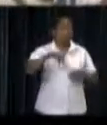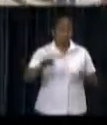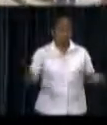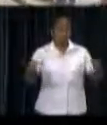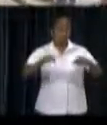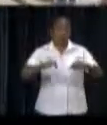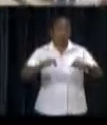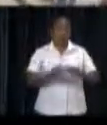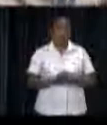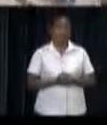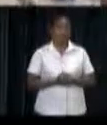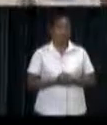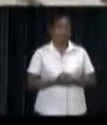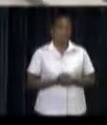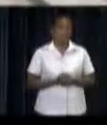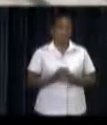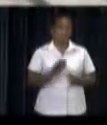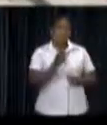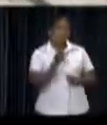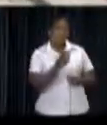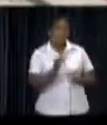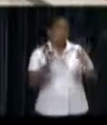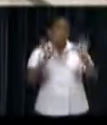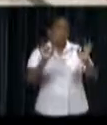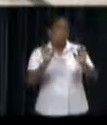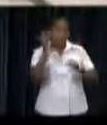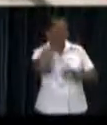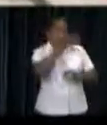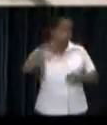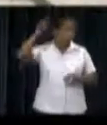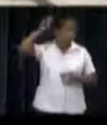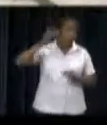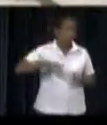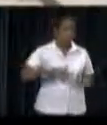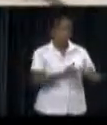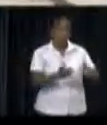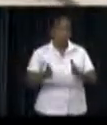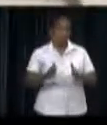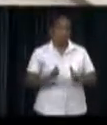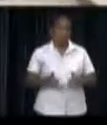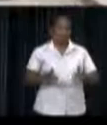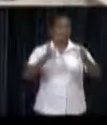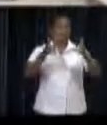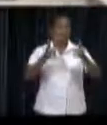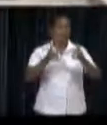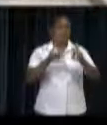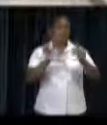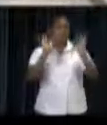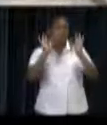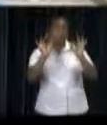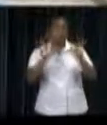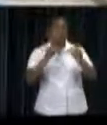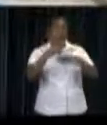on Thursday, June 27. To ensure the security on the Surinamese waters, a number of issues are already